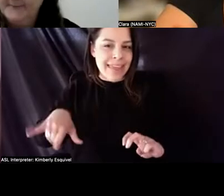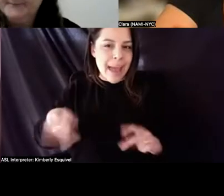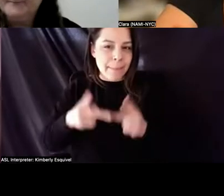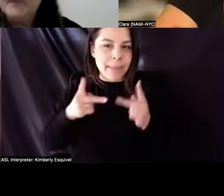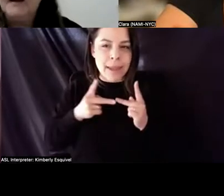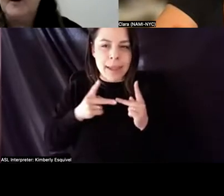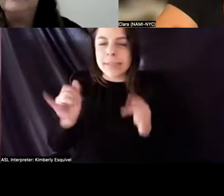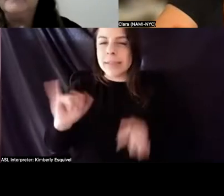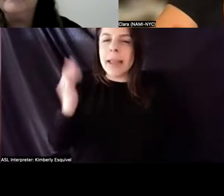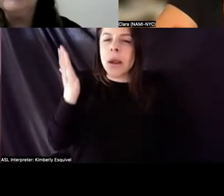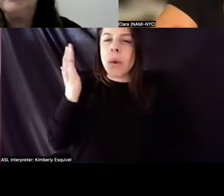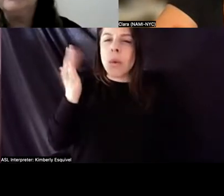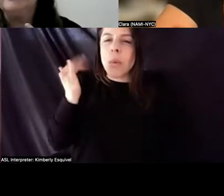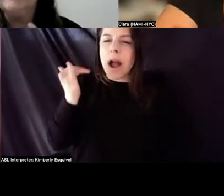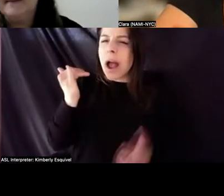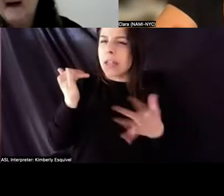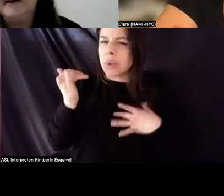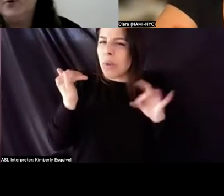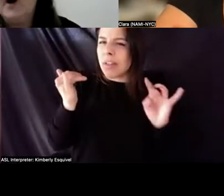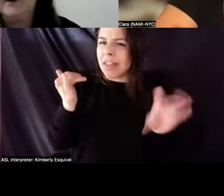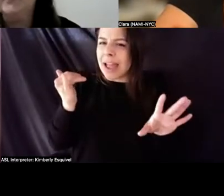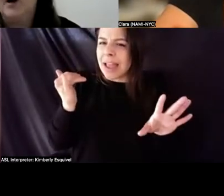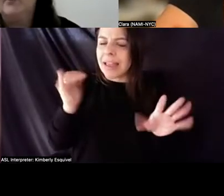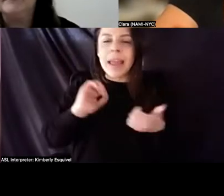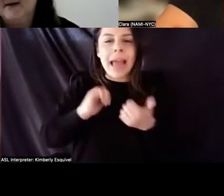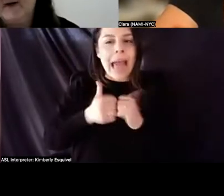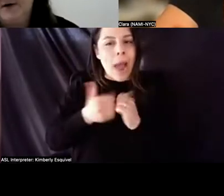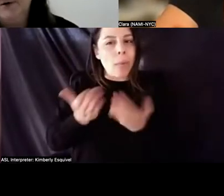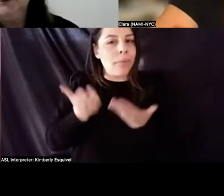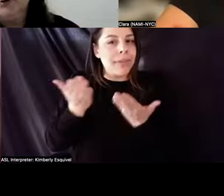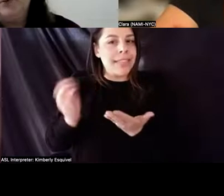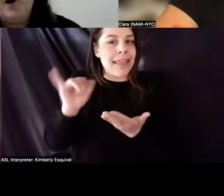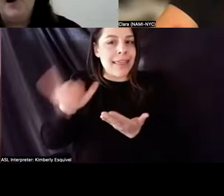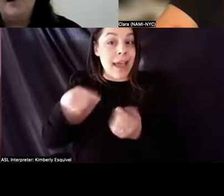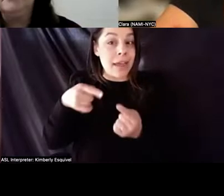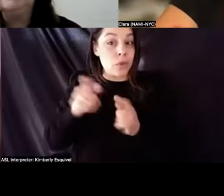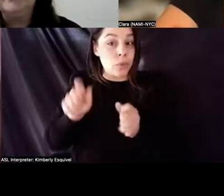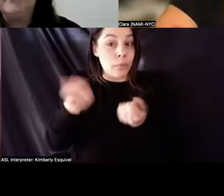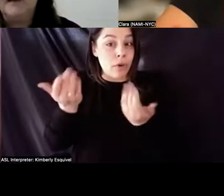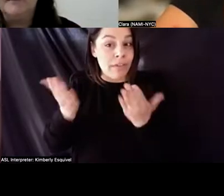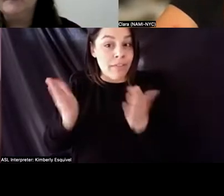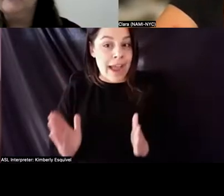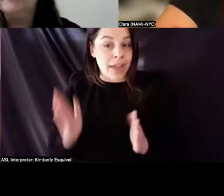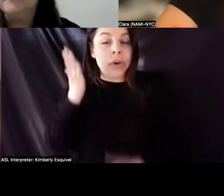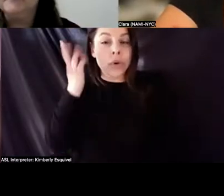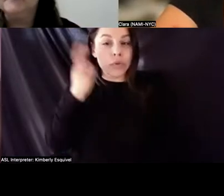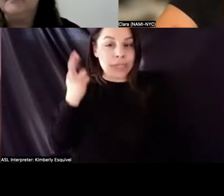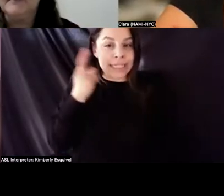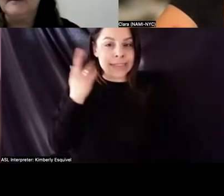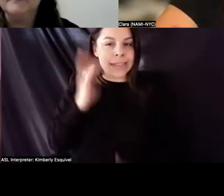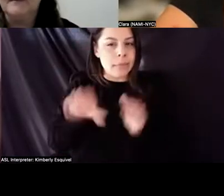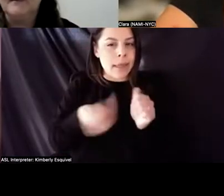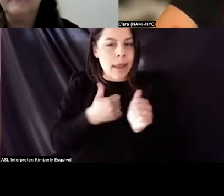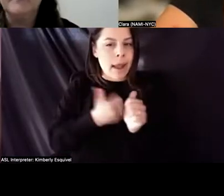like it and how to be able to present that to why you do not want to live there. Um, and like, if it's just